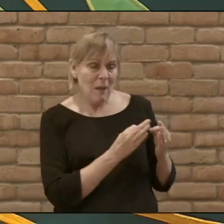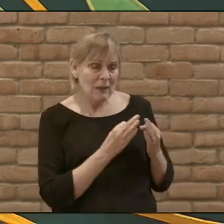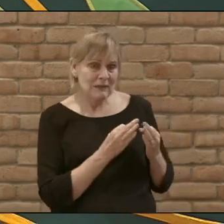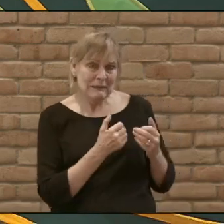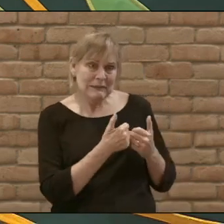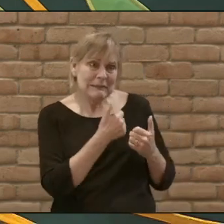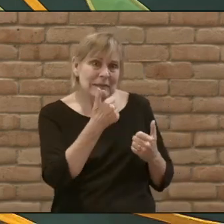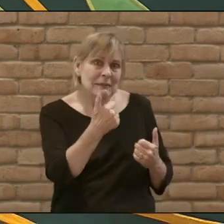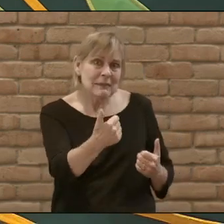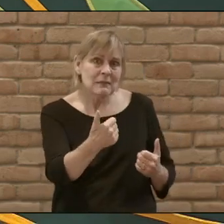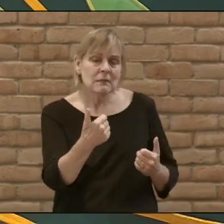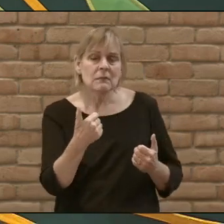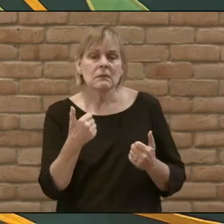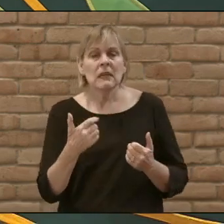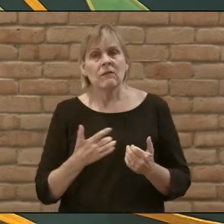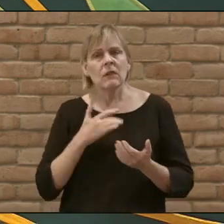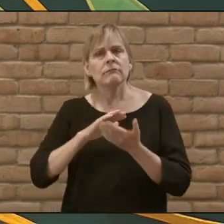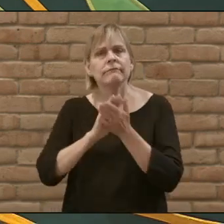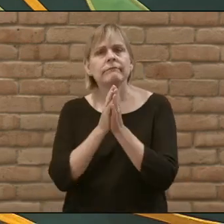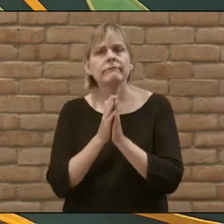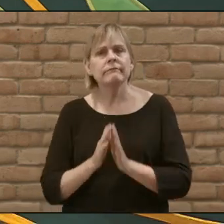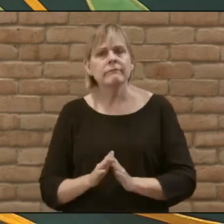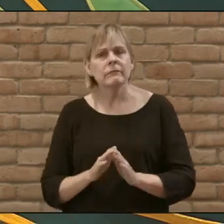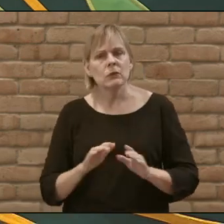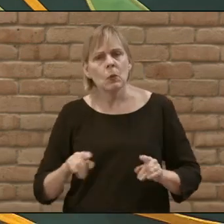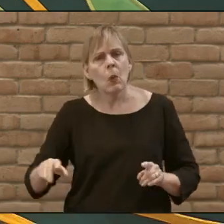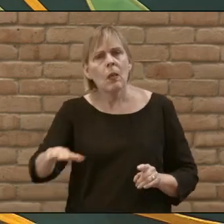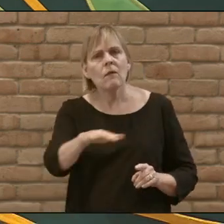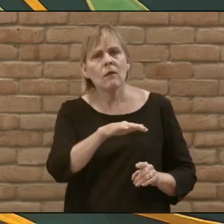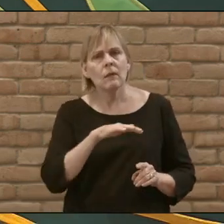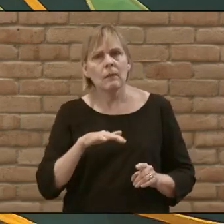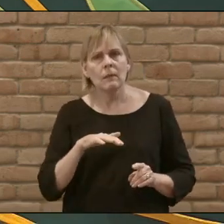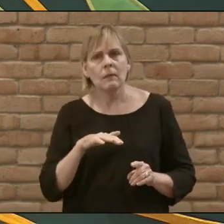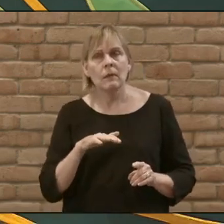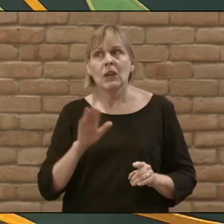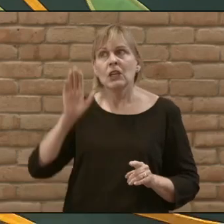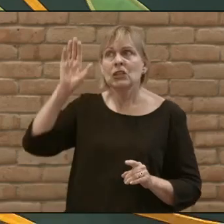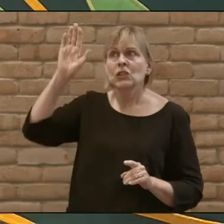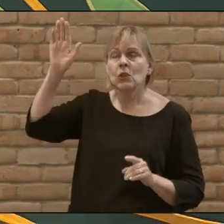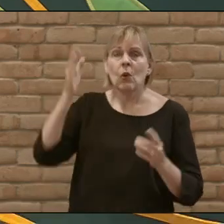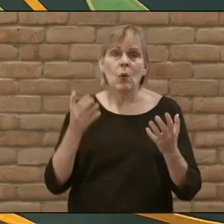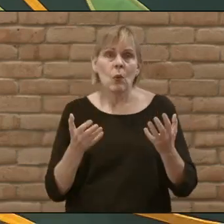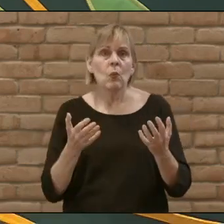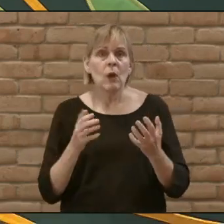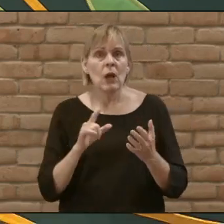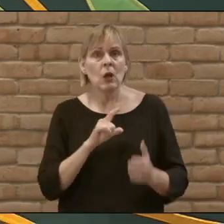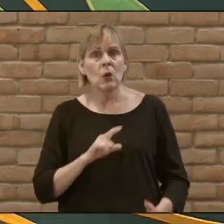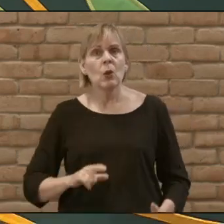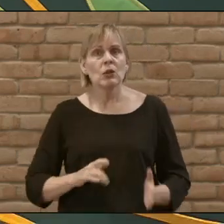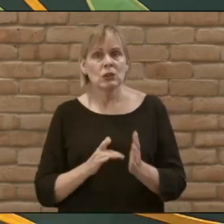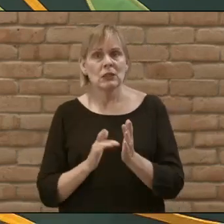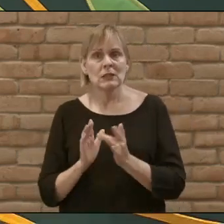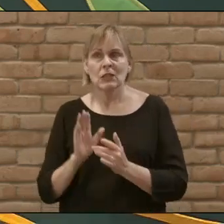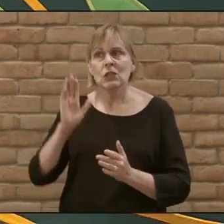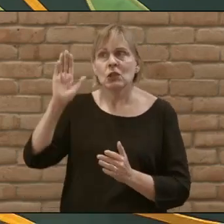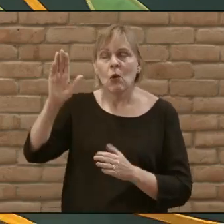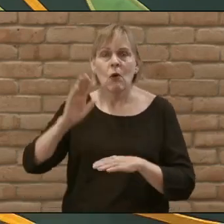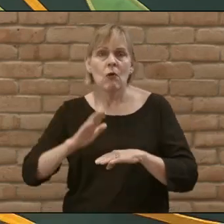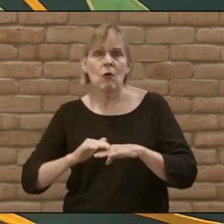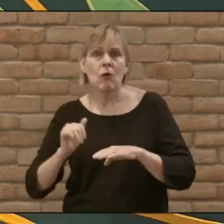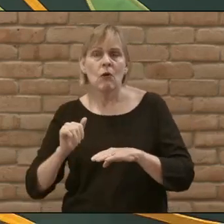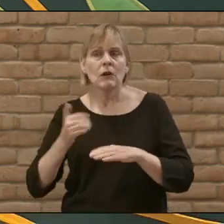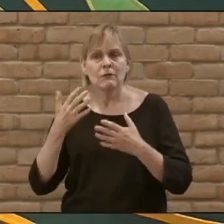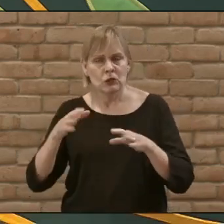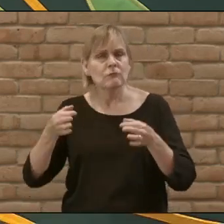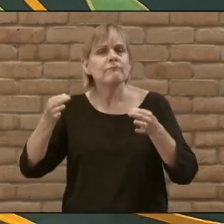And that a sense of peace would be over all of them. That this is your will, Lord Jesus. This is your call. You've